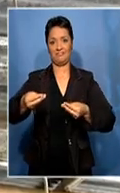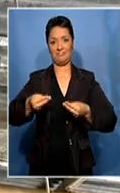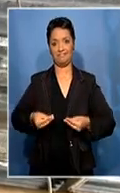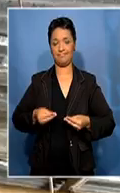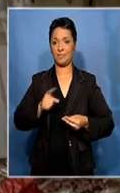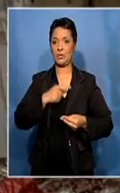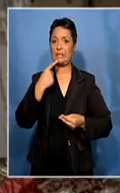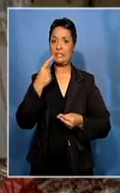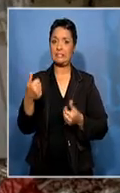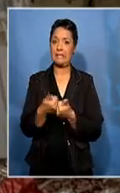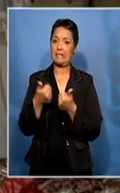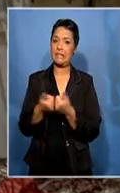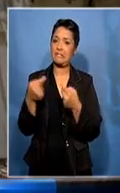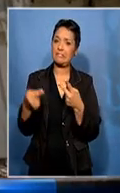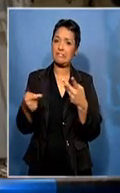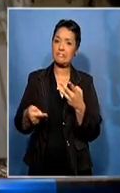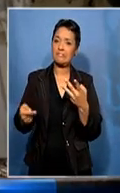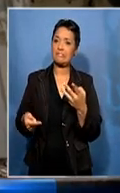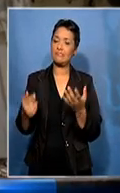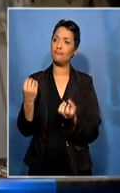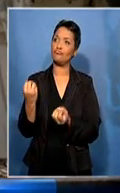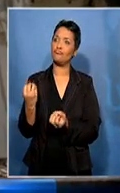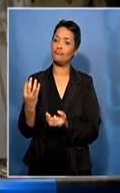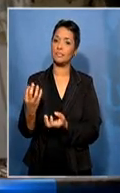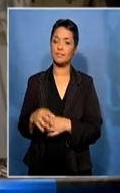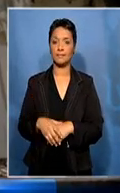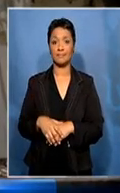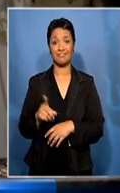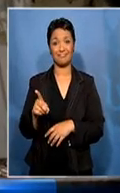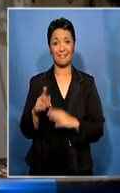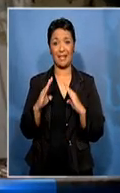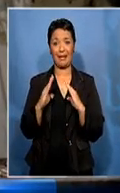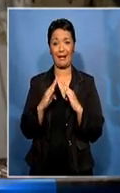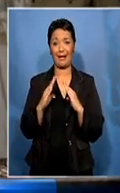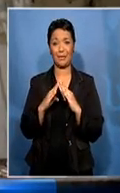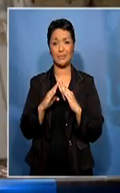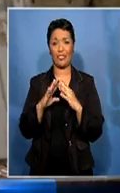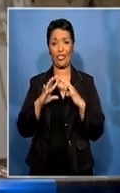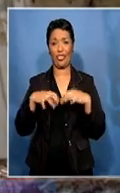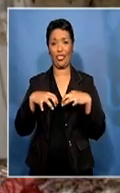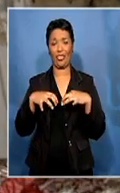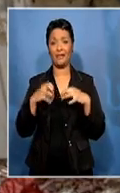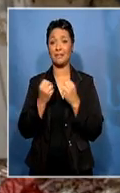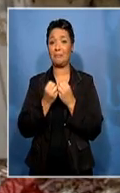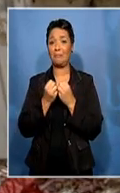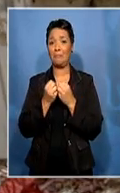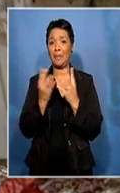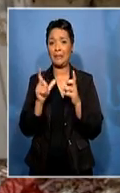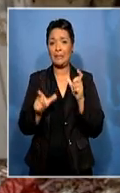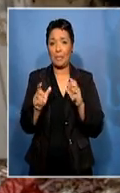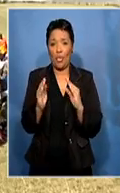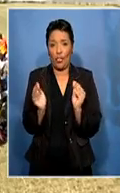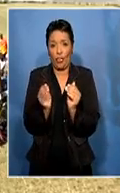about her hardships. It was a disaster. The house was leaking and there are plenty of us living in the same